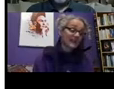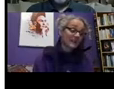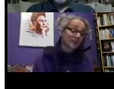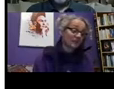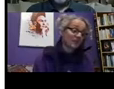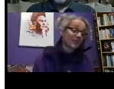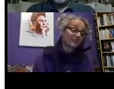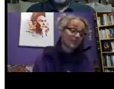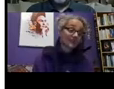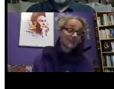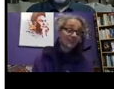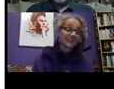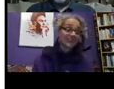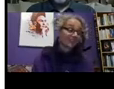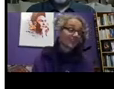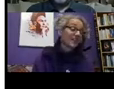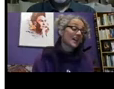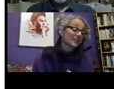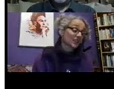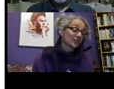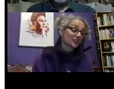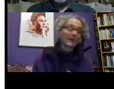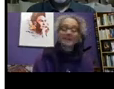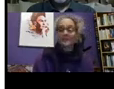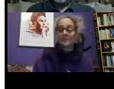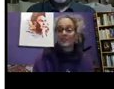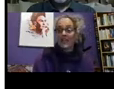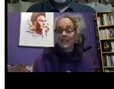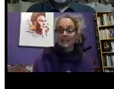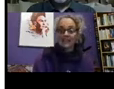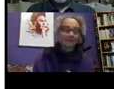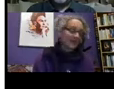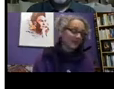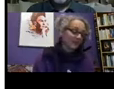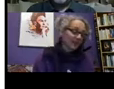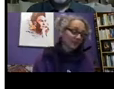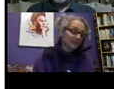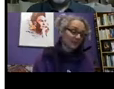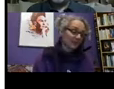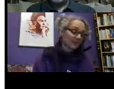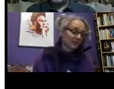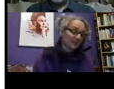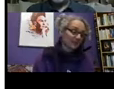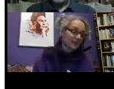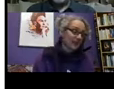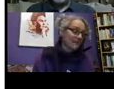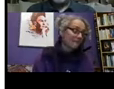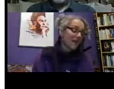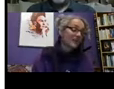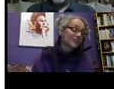of access to culture, recreation, leisure, and social spaces, which again exacerbate those health inequalities.